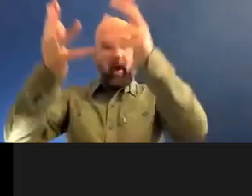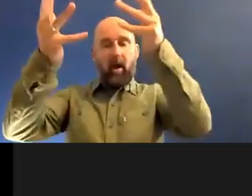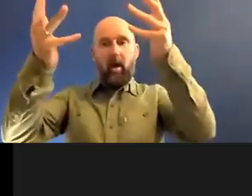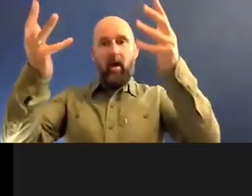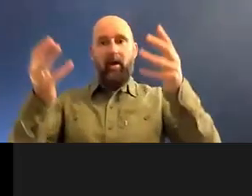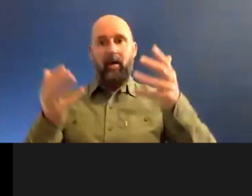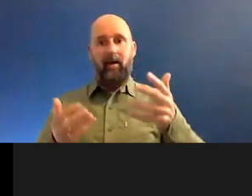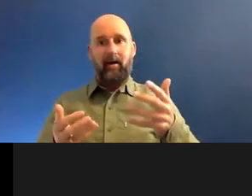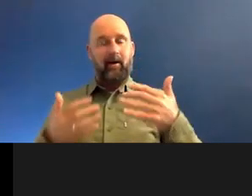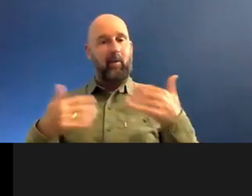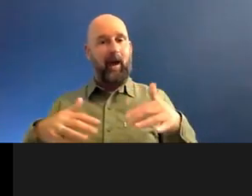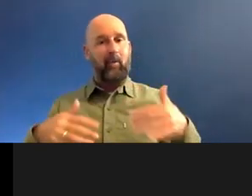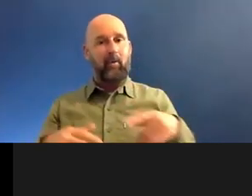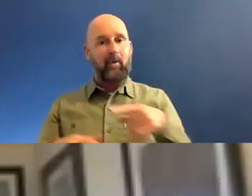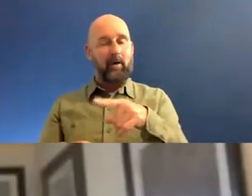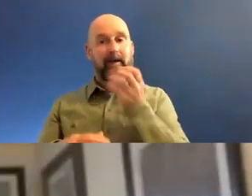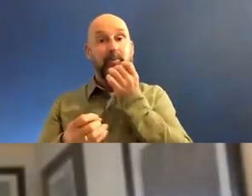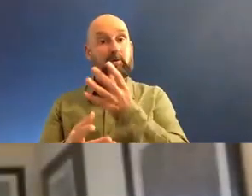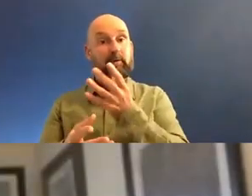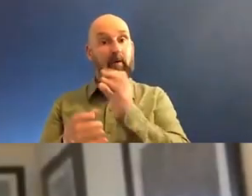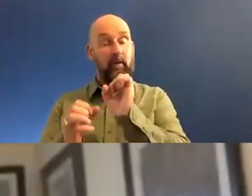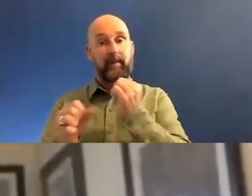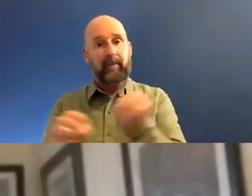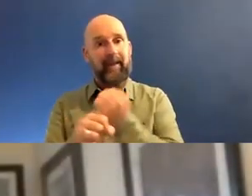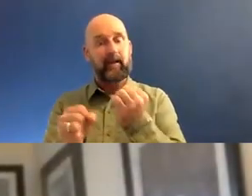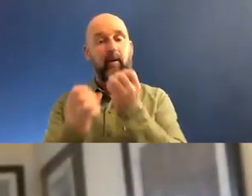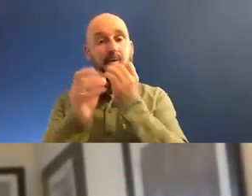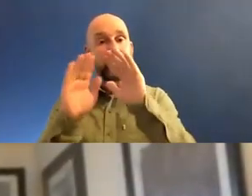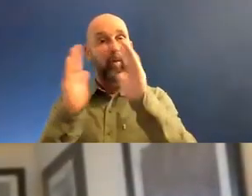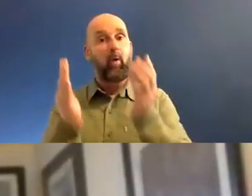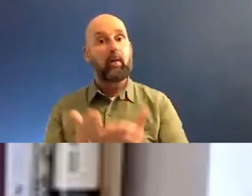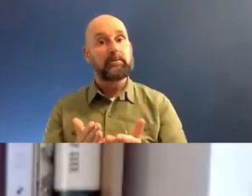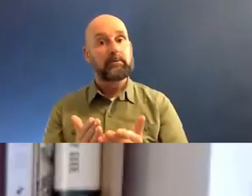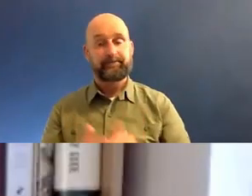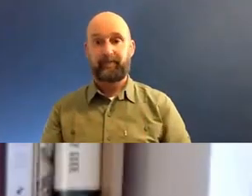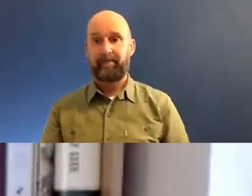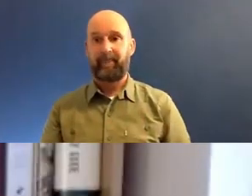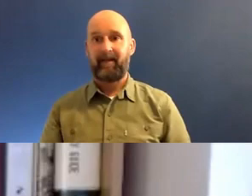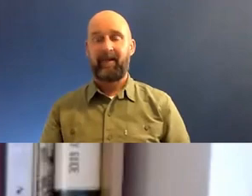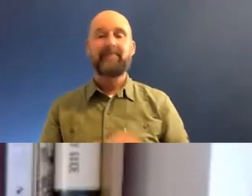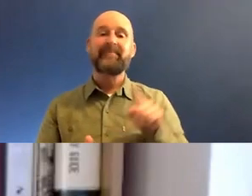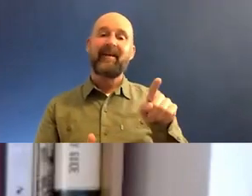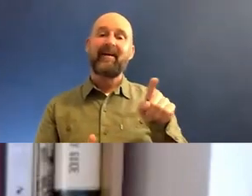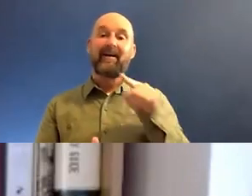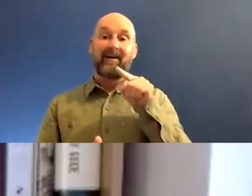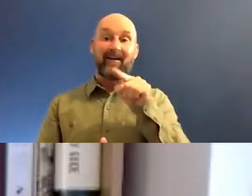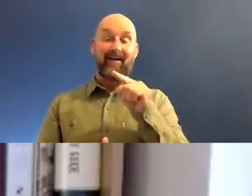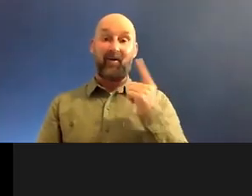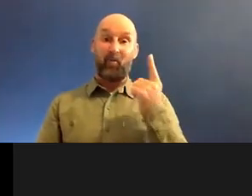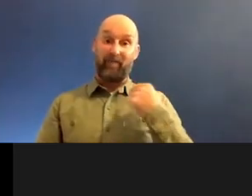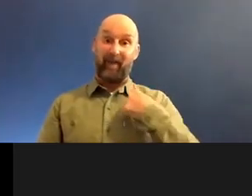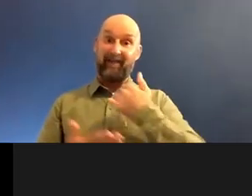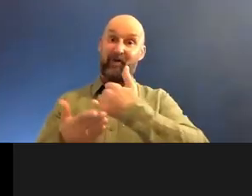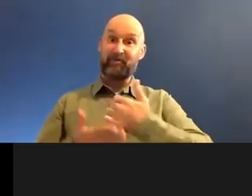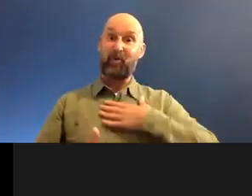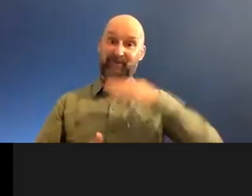beautiful world, all the world in my place. Actually, Samia, you were one of one of my first supporters,